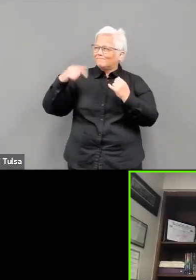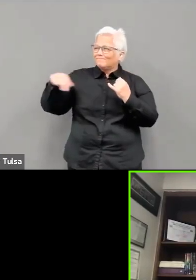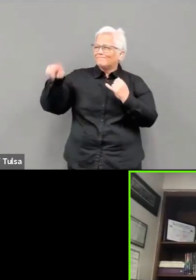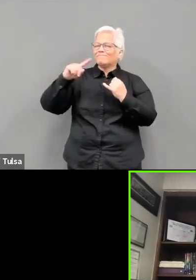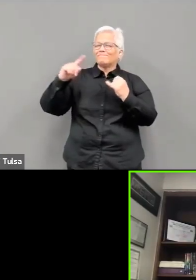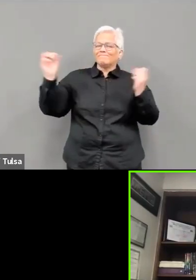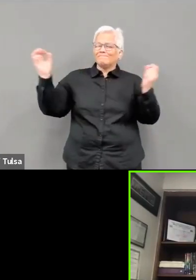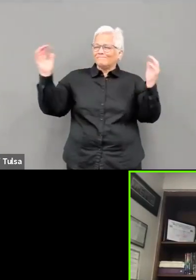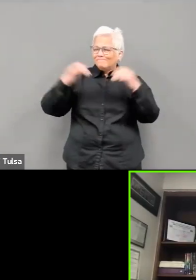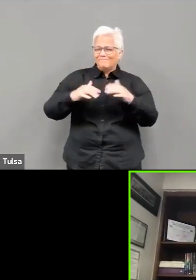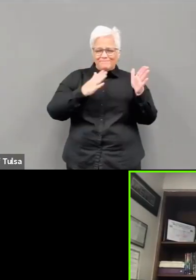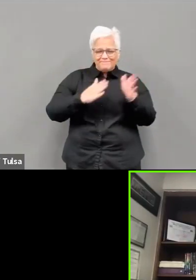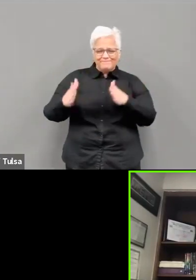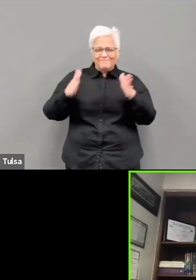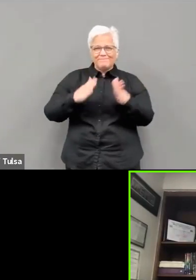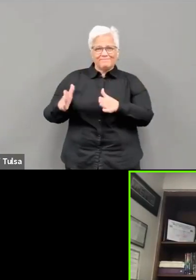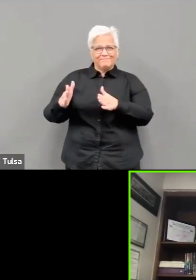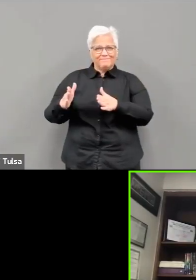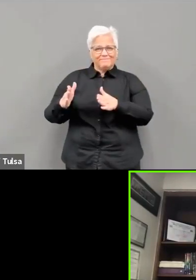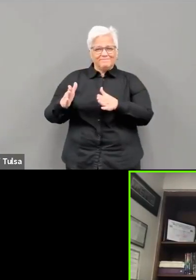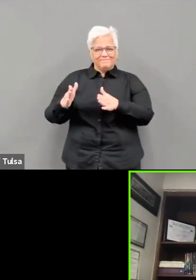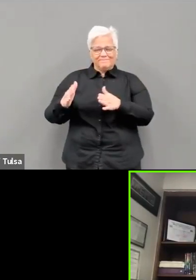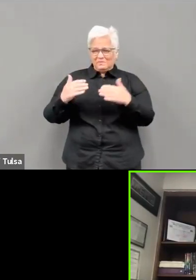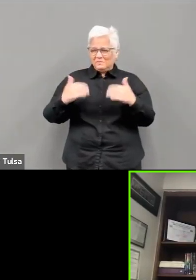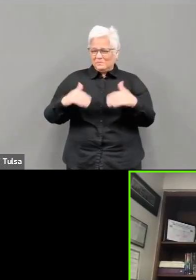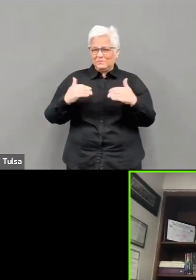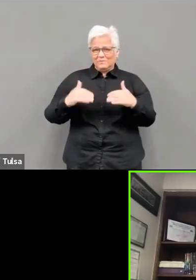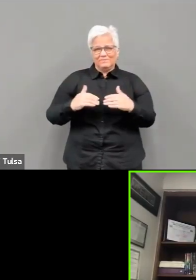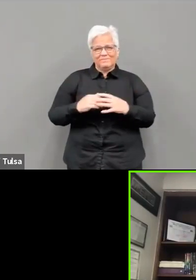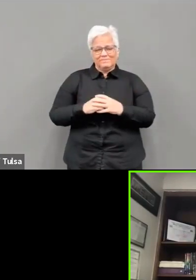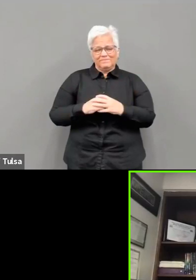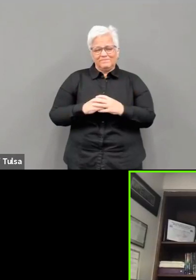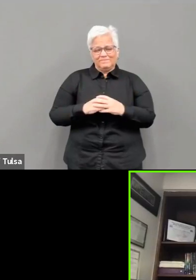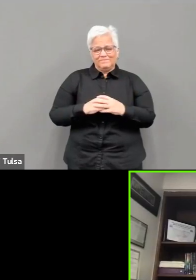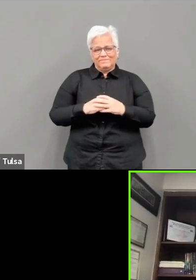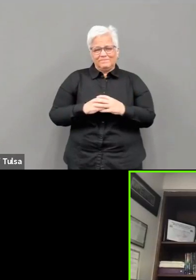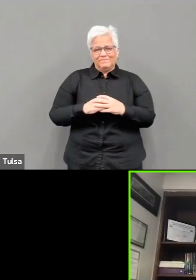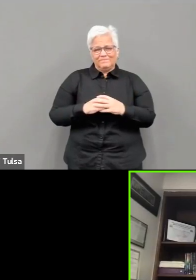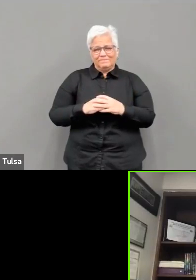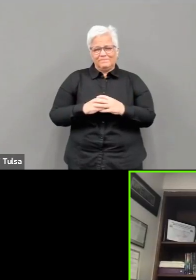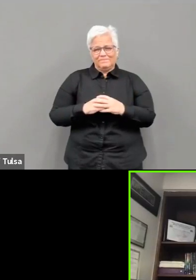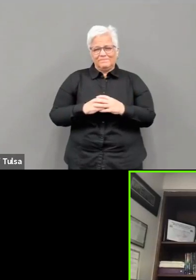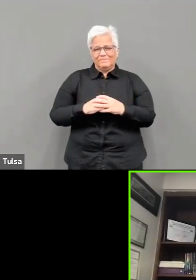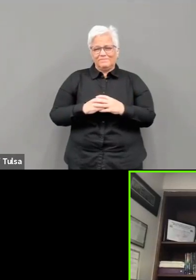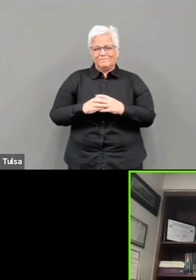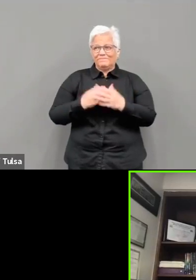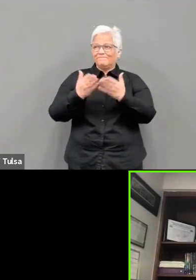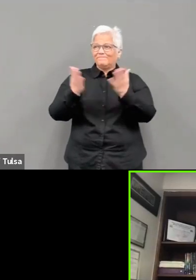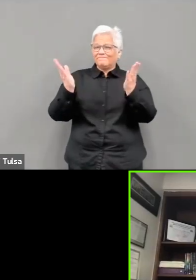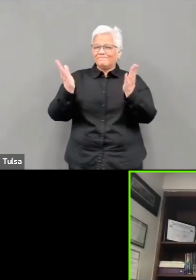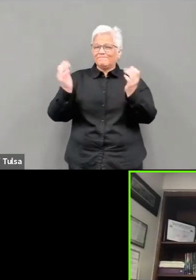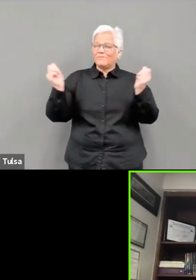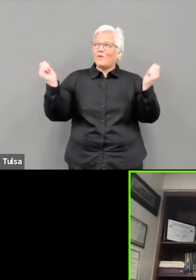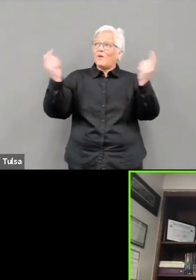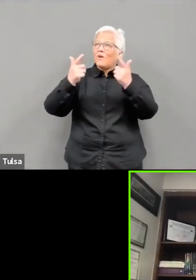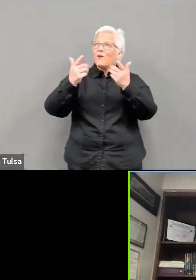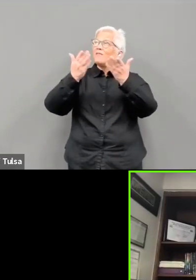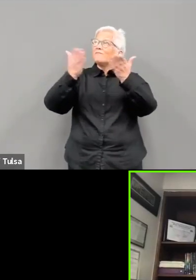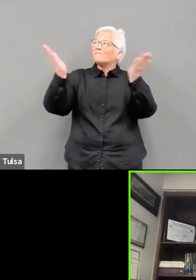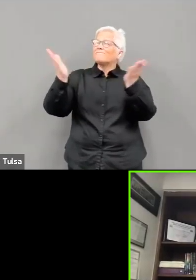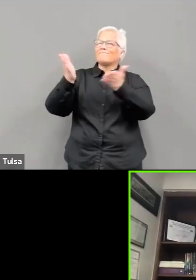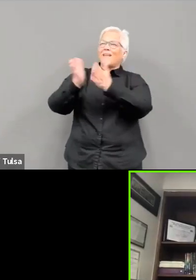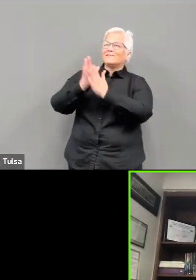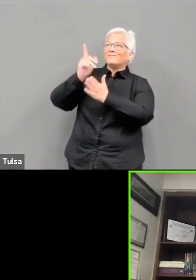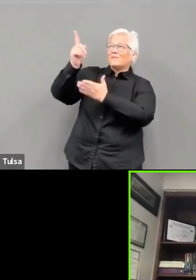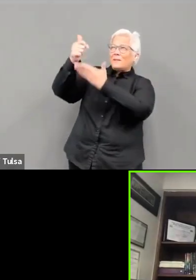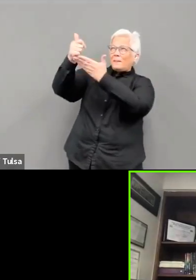all seeking your wisdom and your guidance and your help. In this past year, we